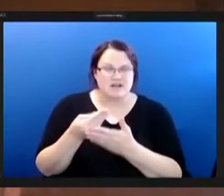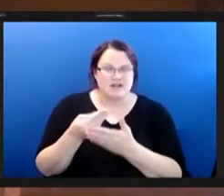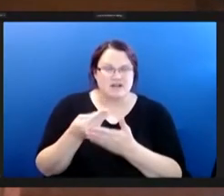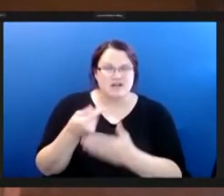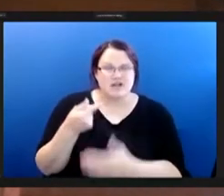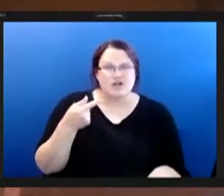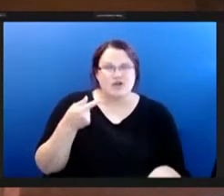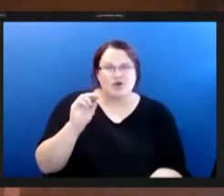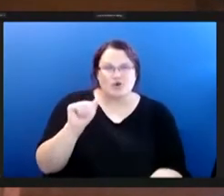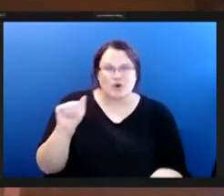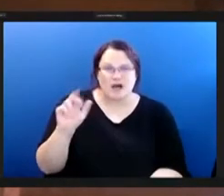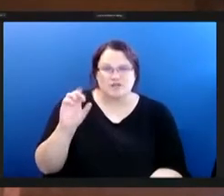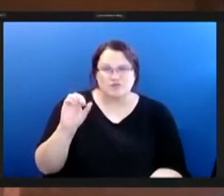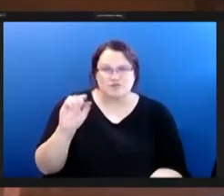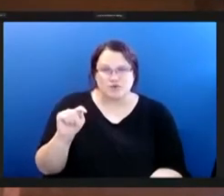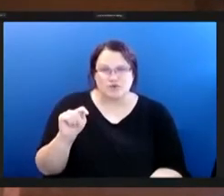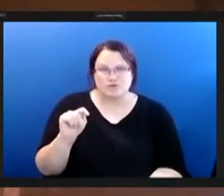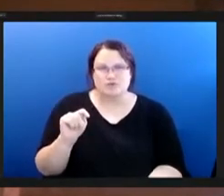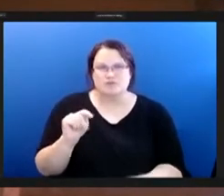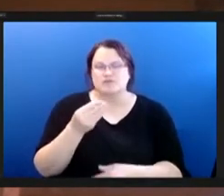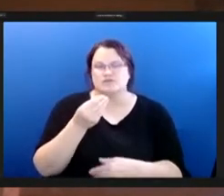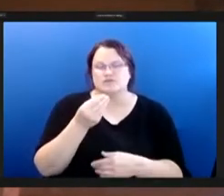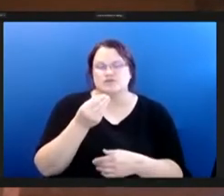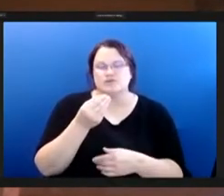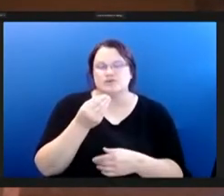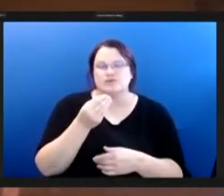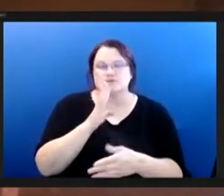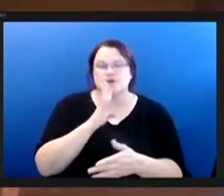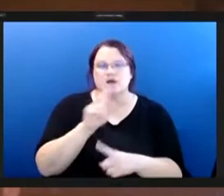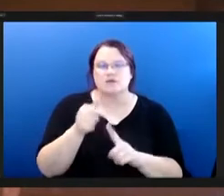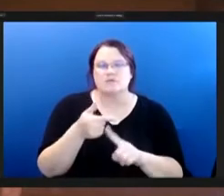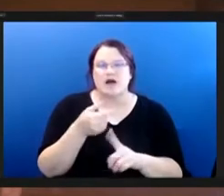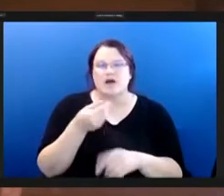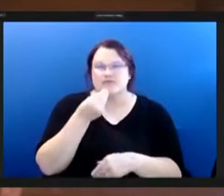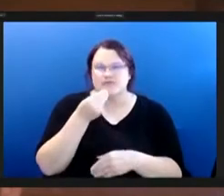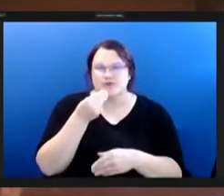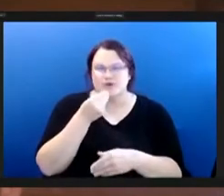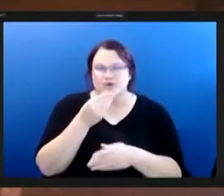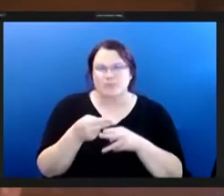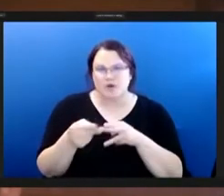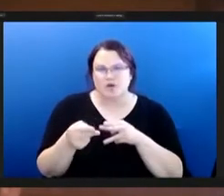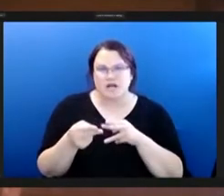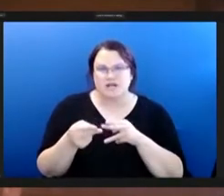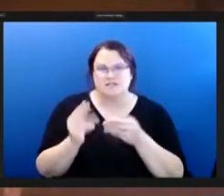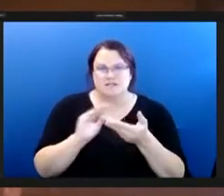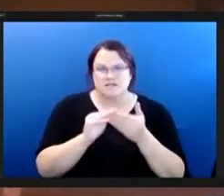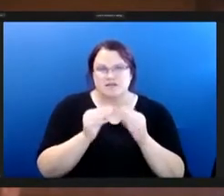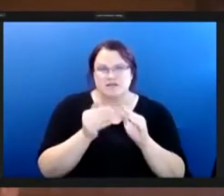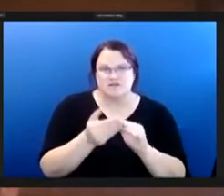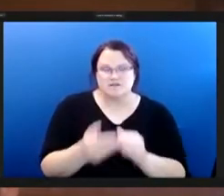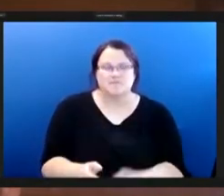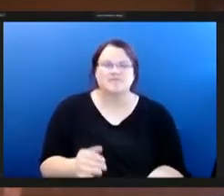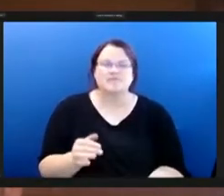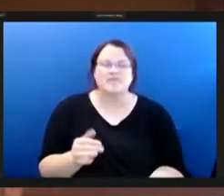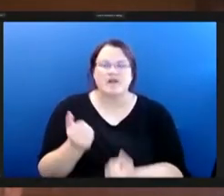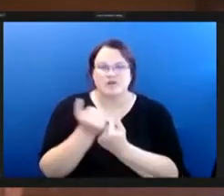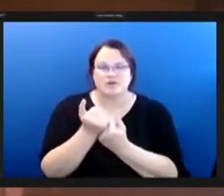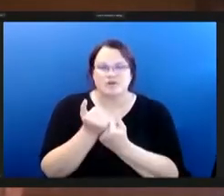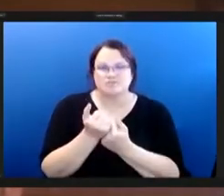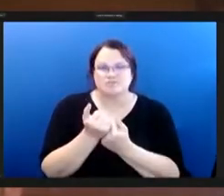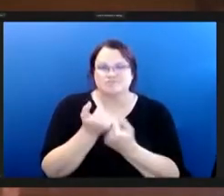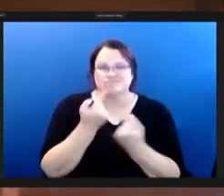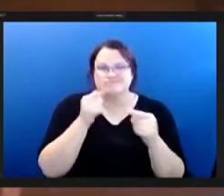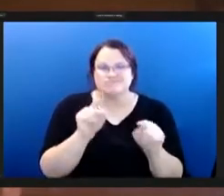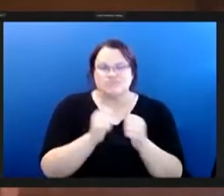address food apartheid in our city i concur with all of my fellow cohorts who have spoken